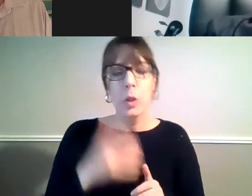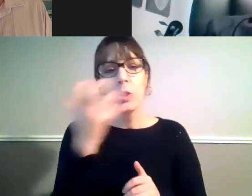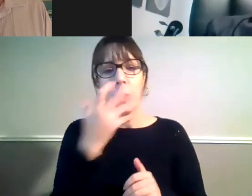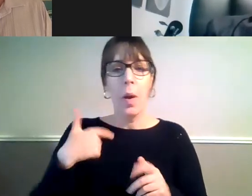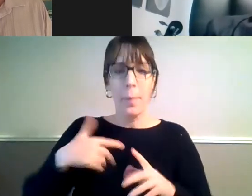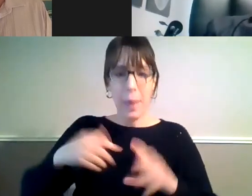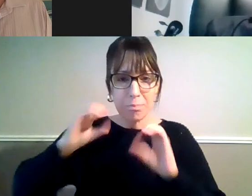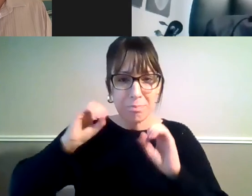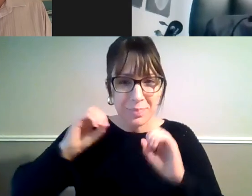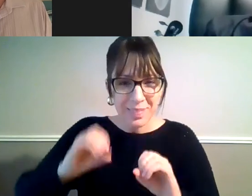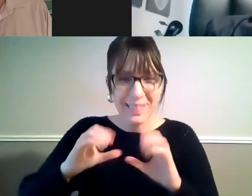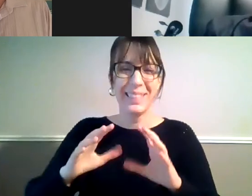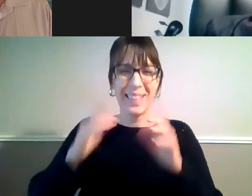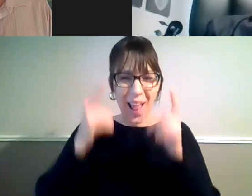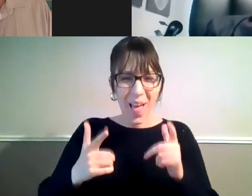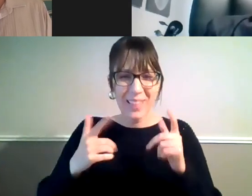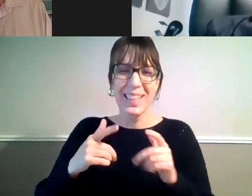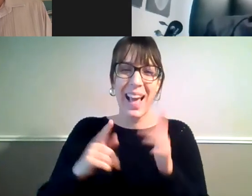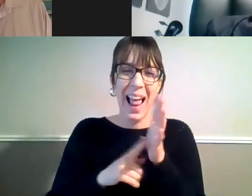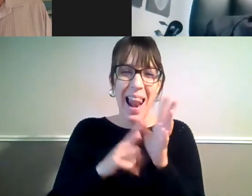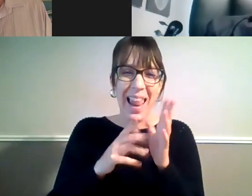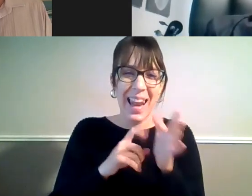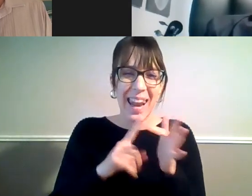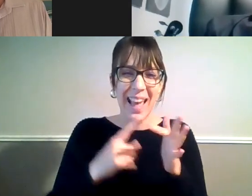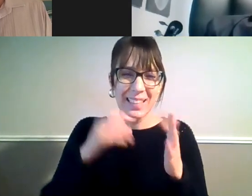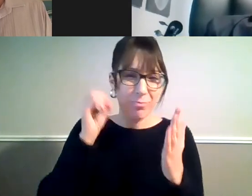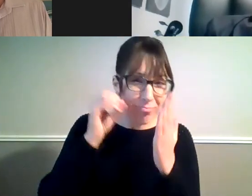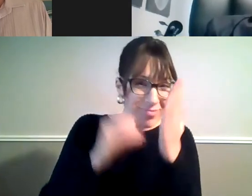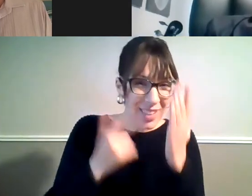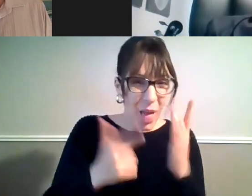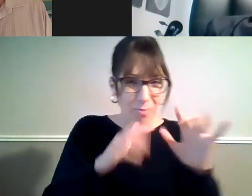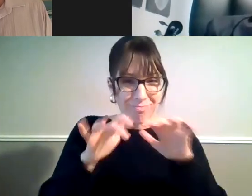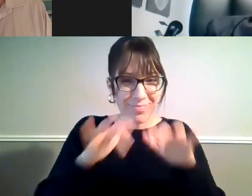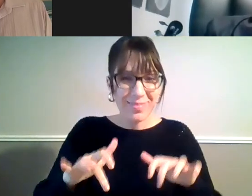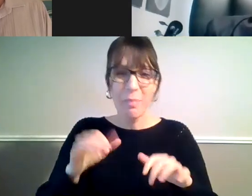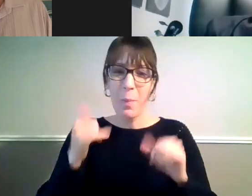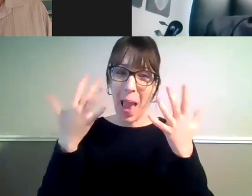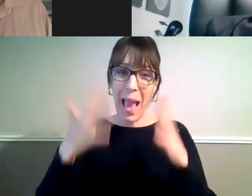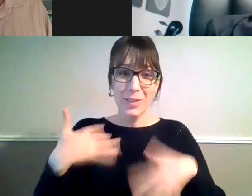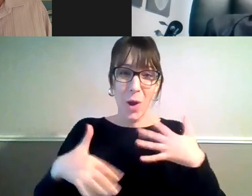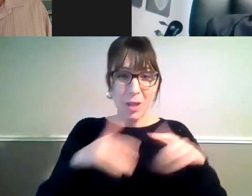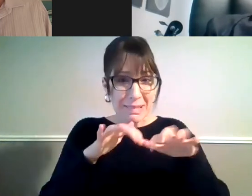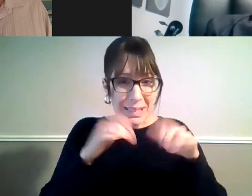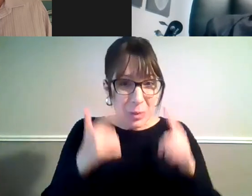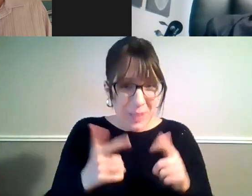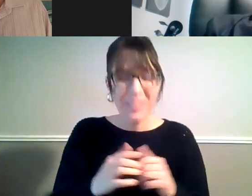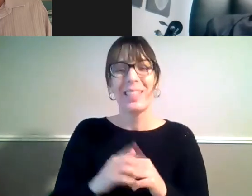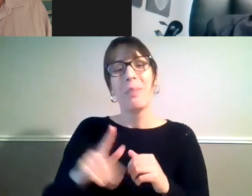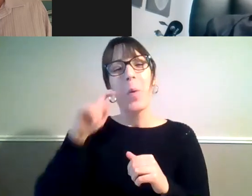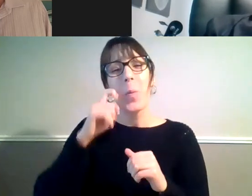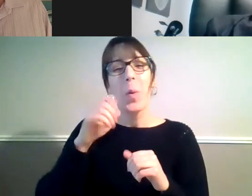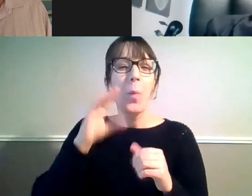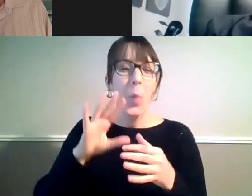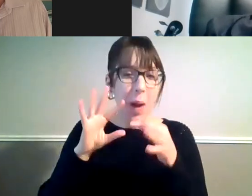RSI by now. So she'll put a link to the personal story section of our website into the chat as well and from that